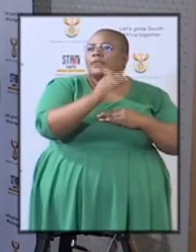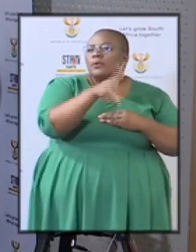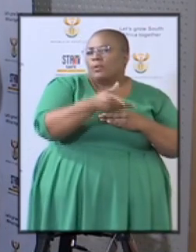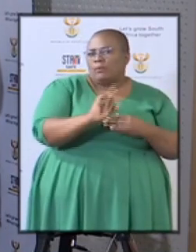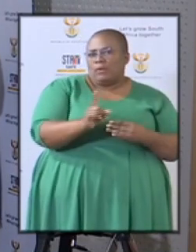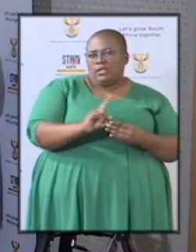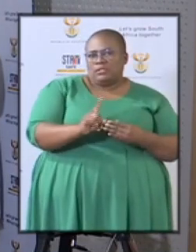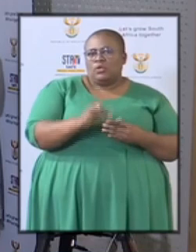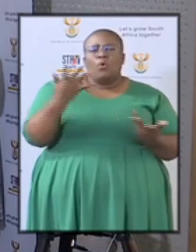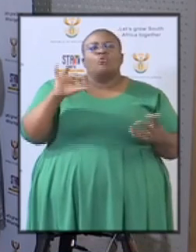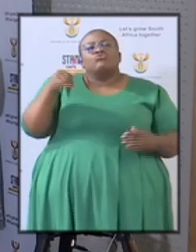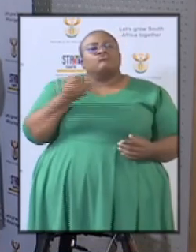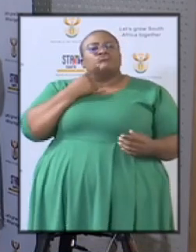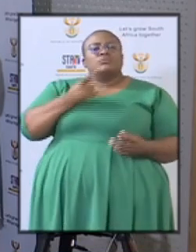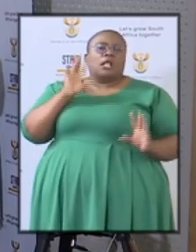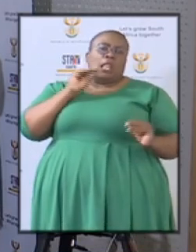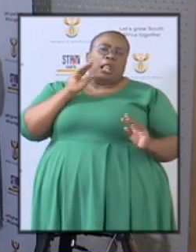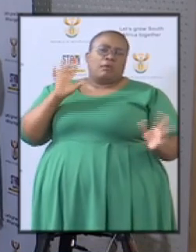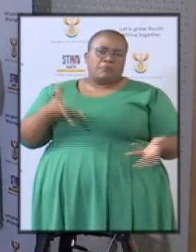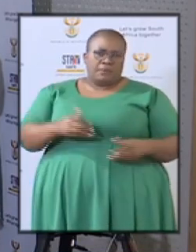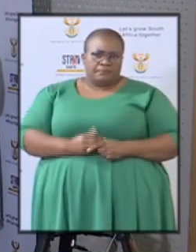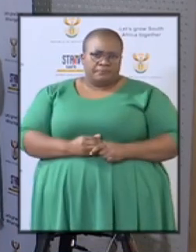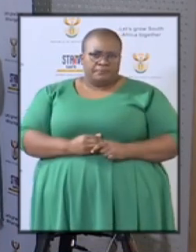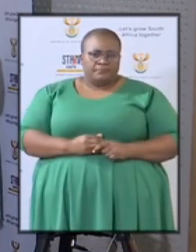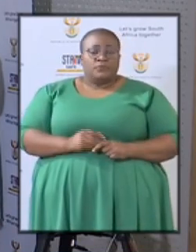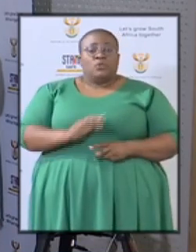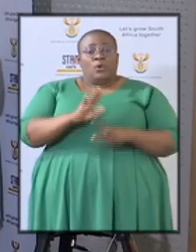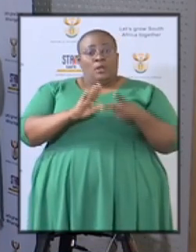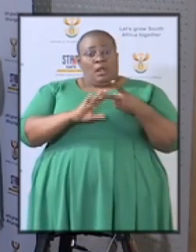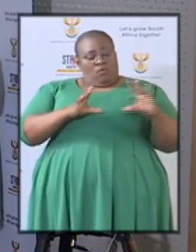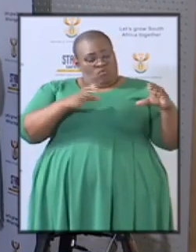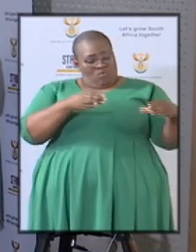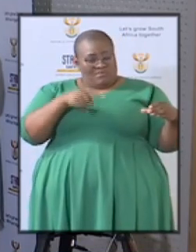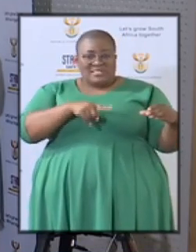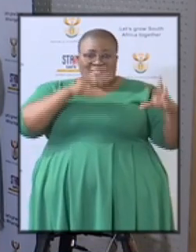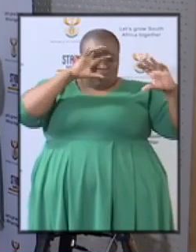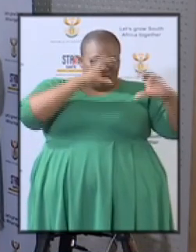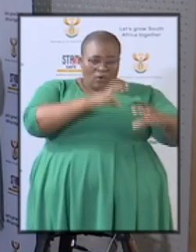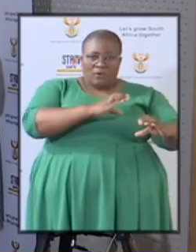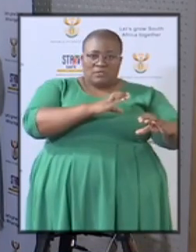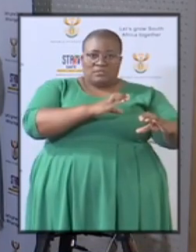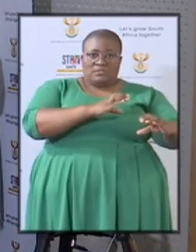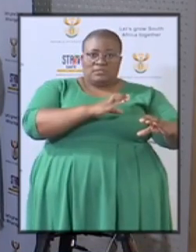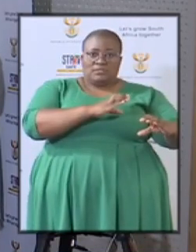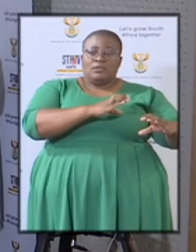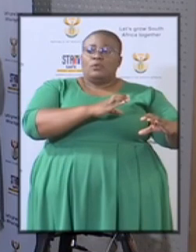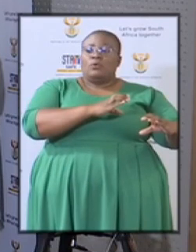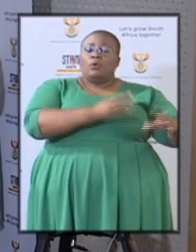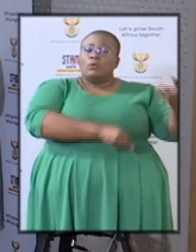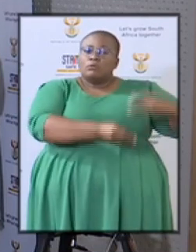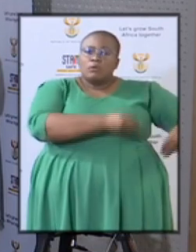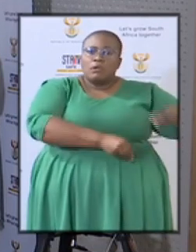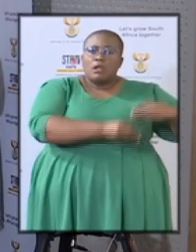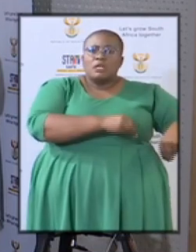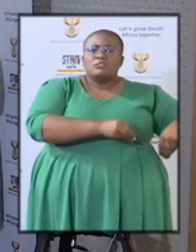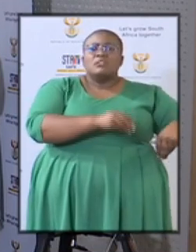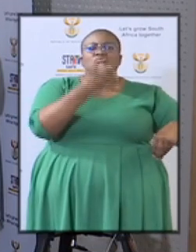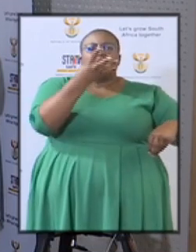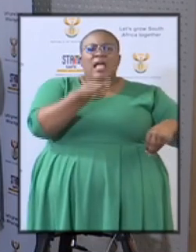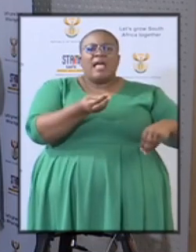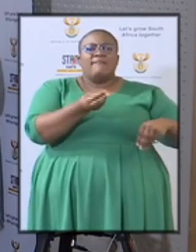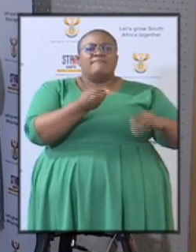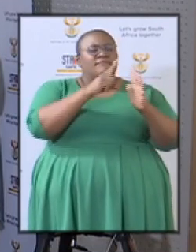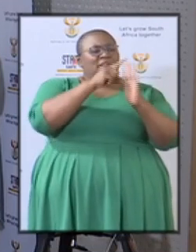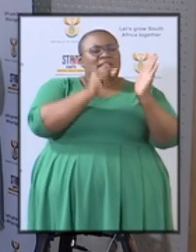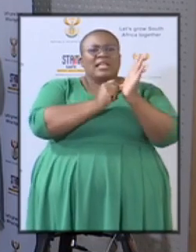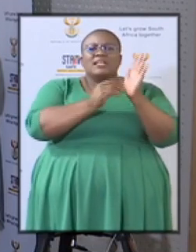committee, which you heard now, looking into this corruption issue, is there a deadline for a report? Because I hear that provincial